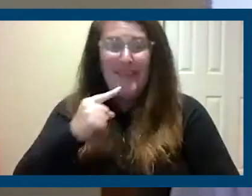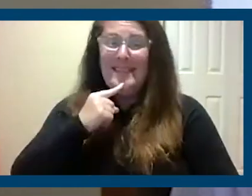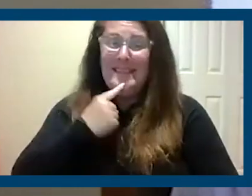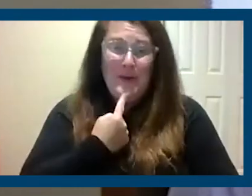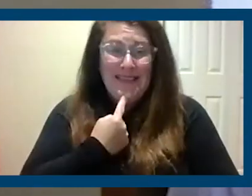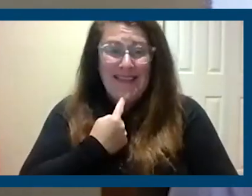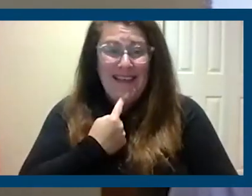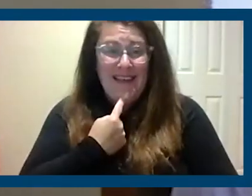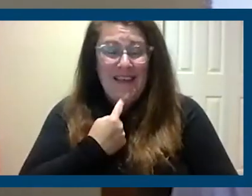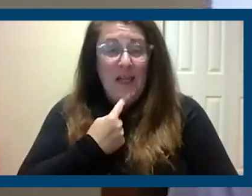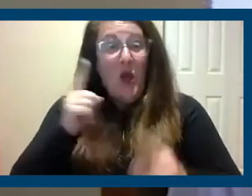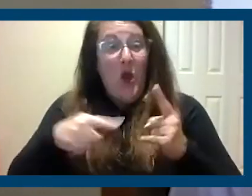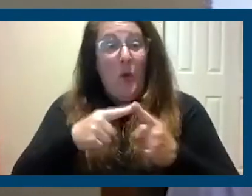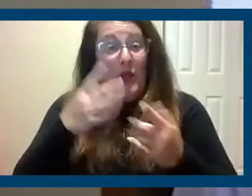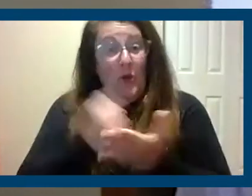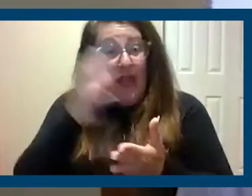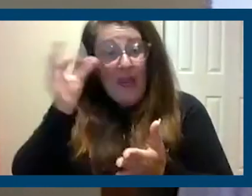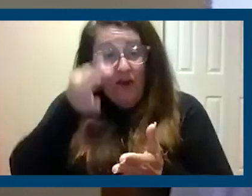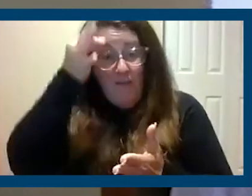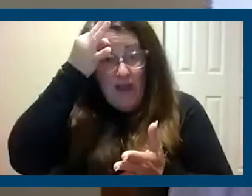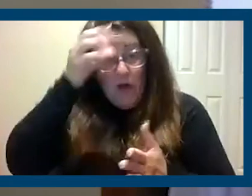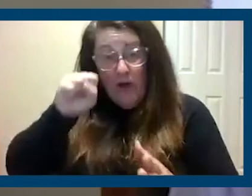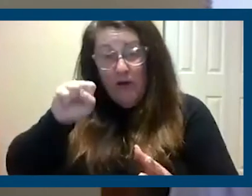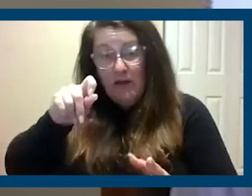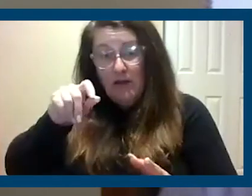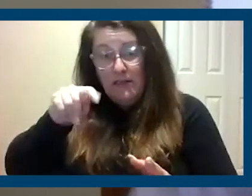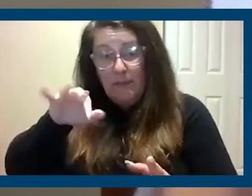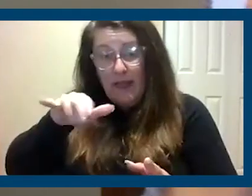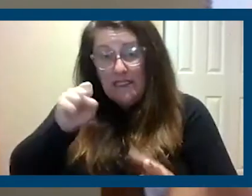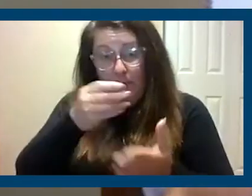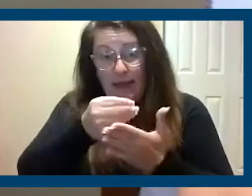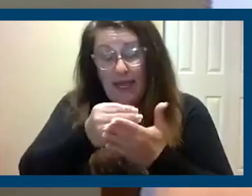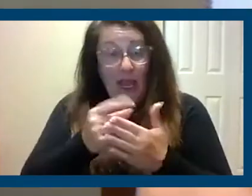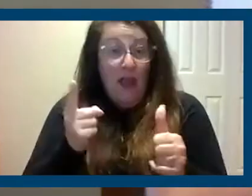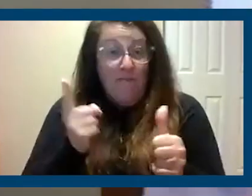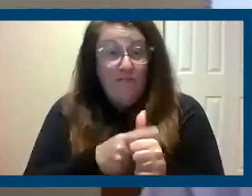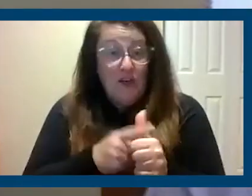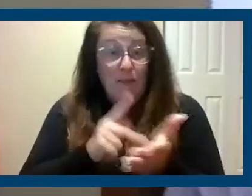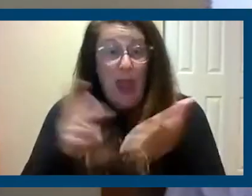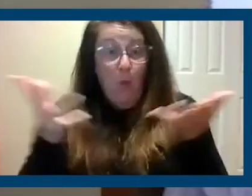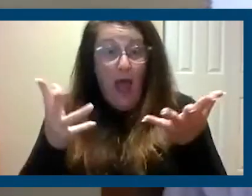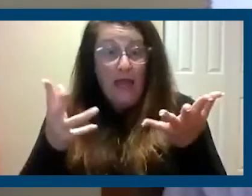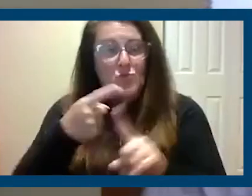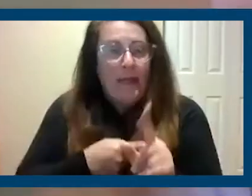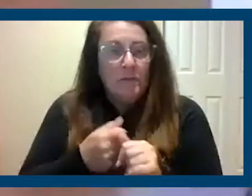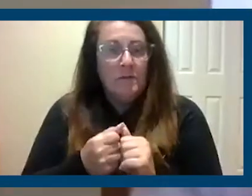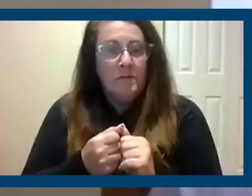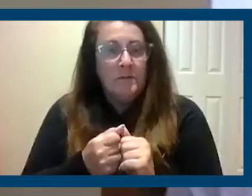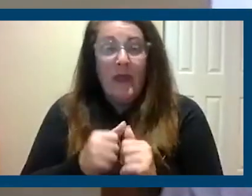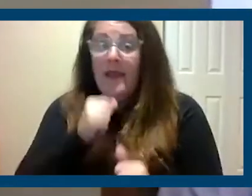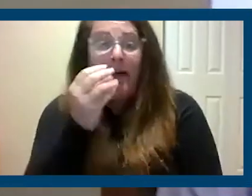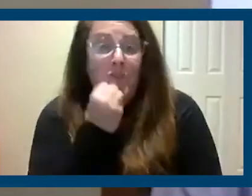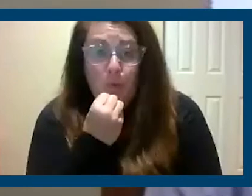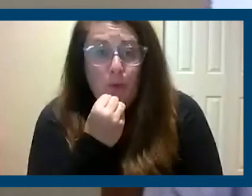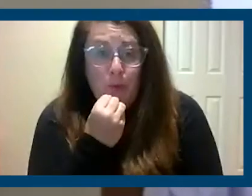when you get your federal stimulus check from the federal government, the first thing you must pay is your rent. Not buy food,